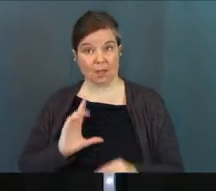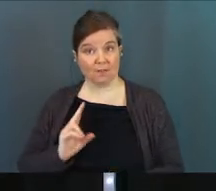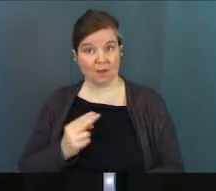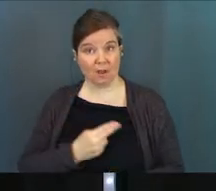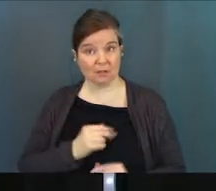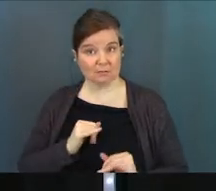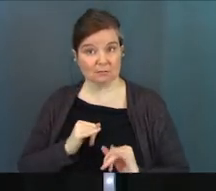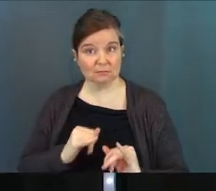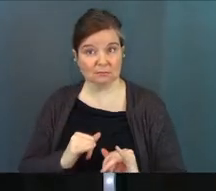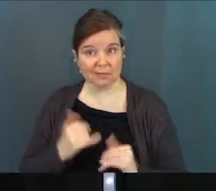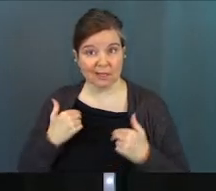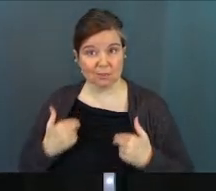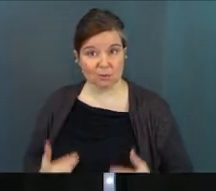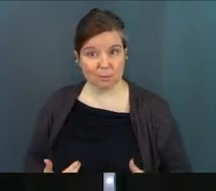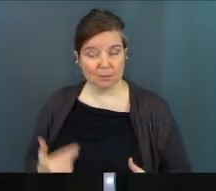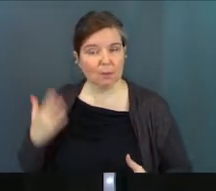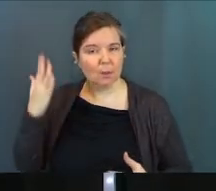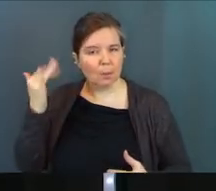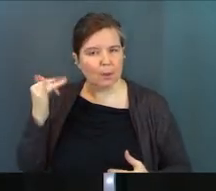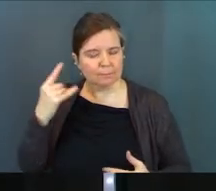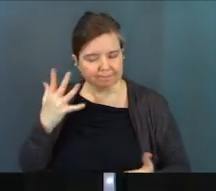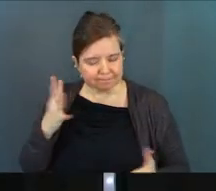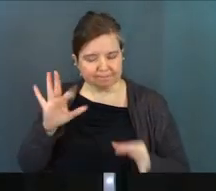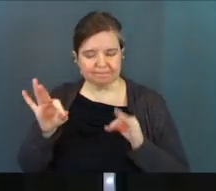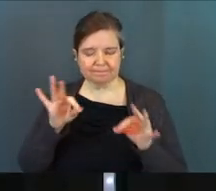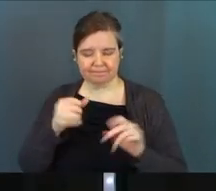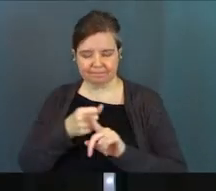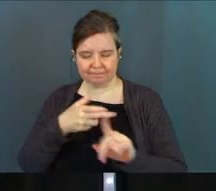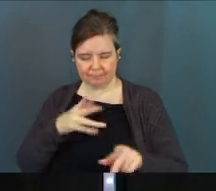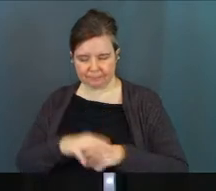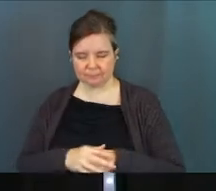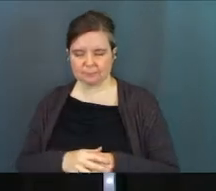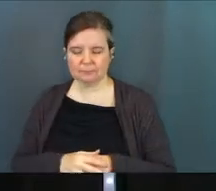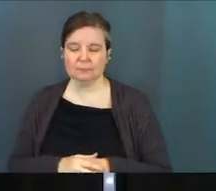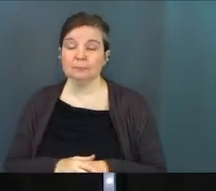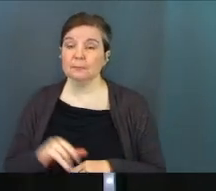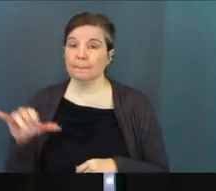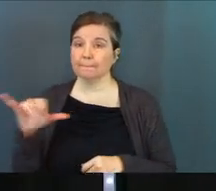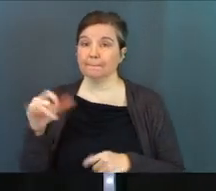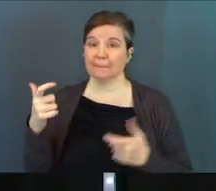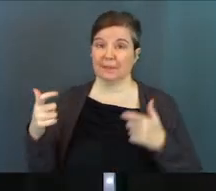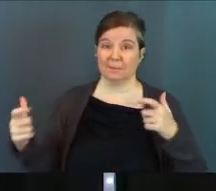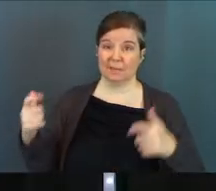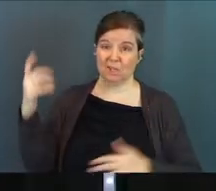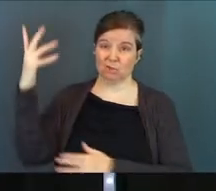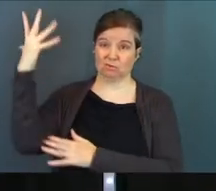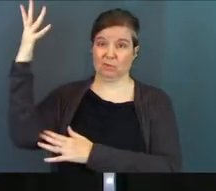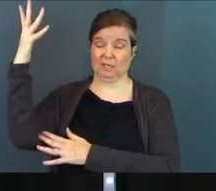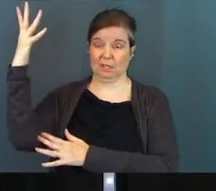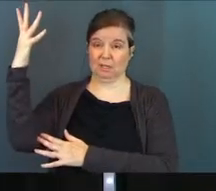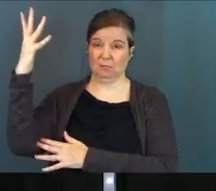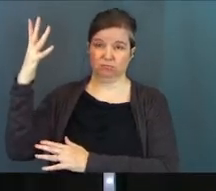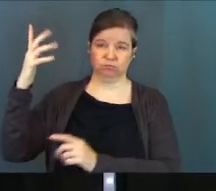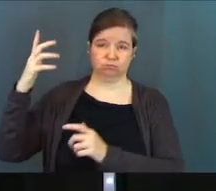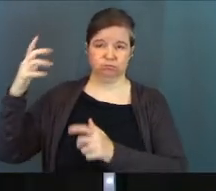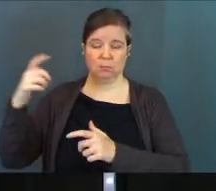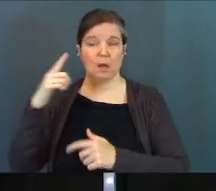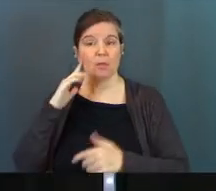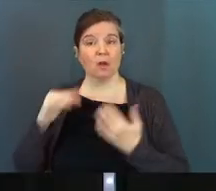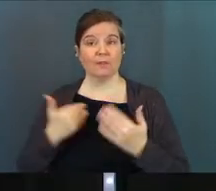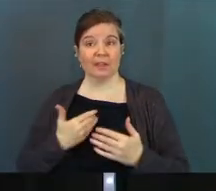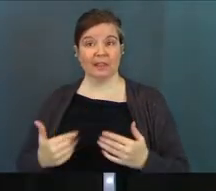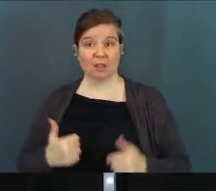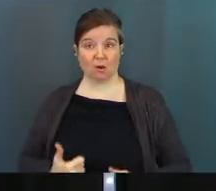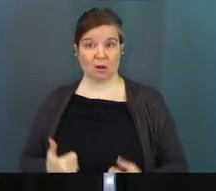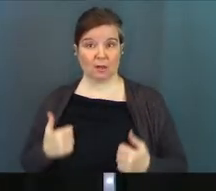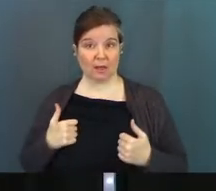us as human beings. And here's what I mean by this is, just like this big sequoia tree, I think all of us have